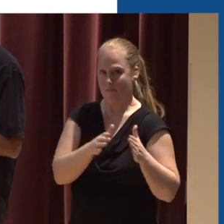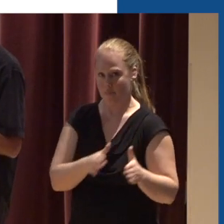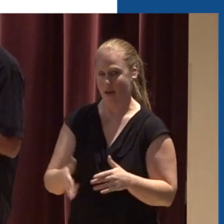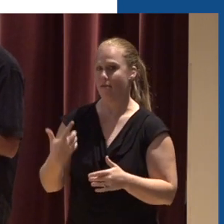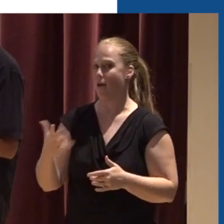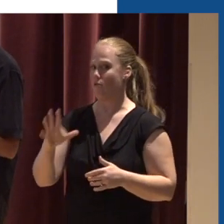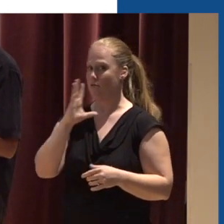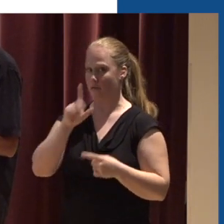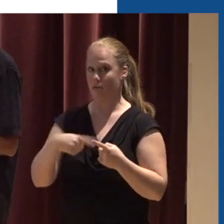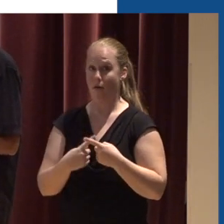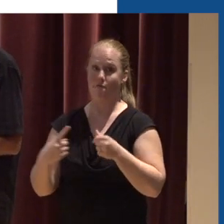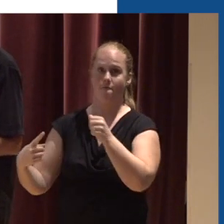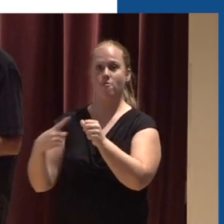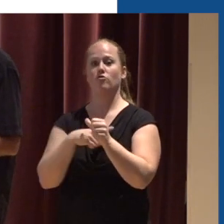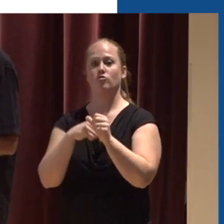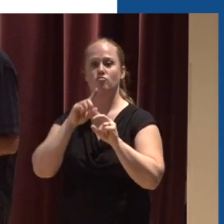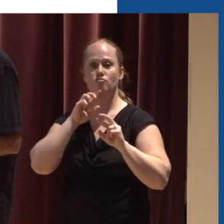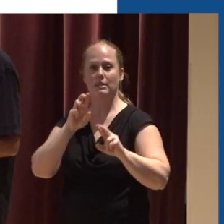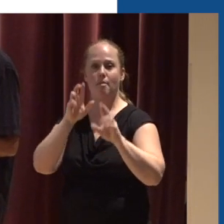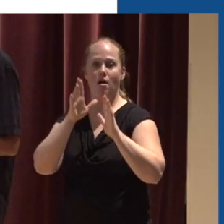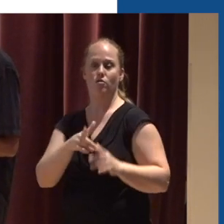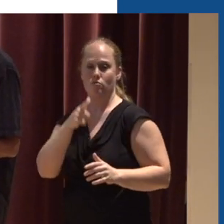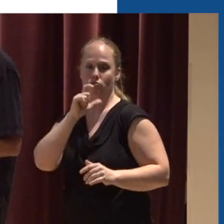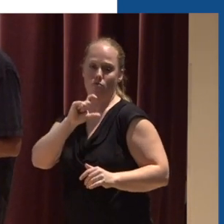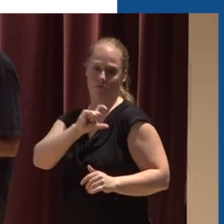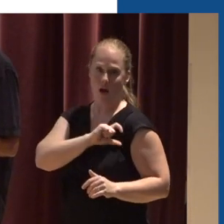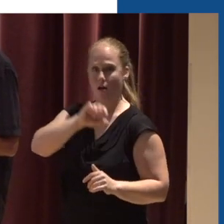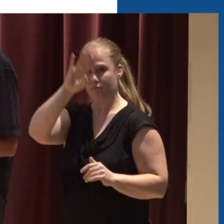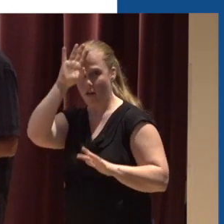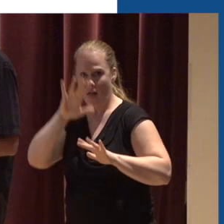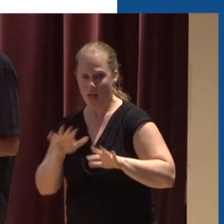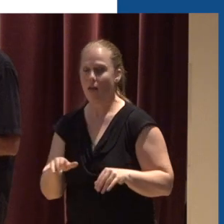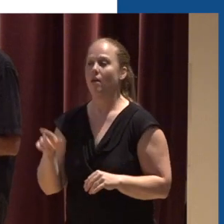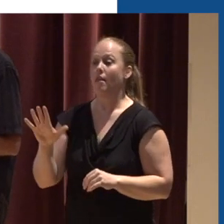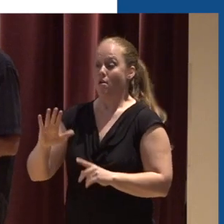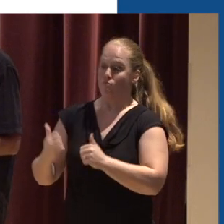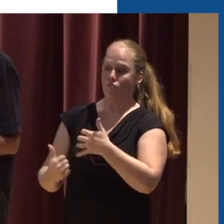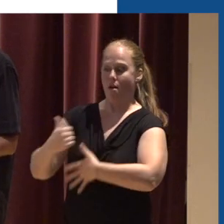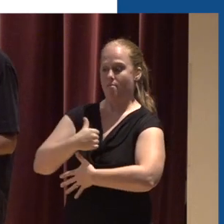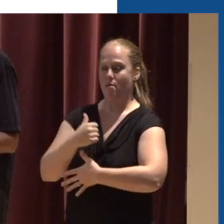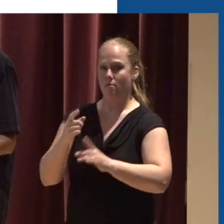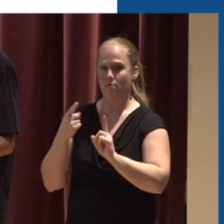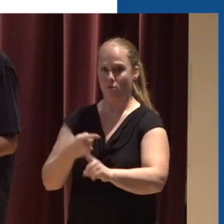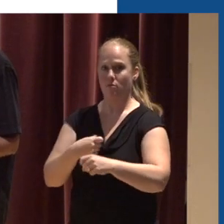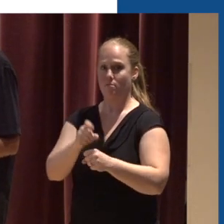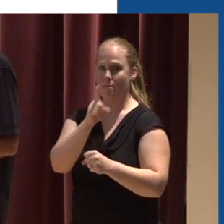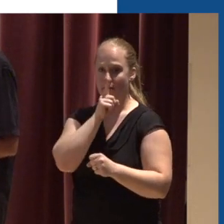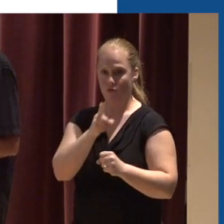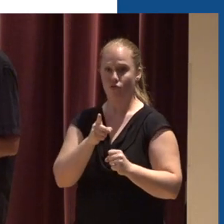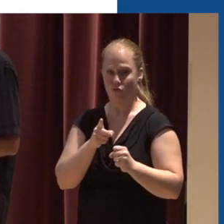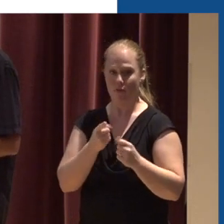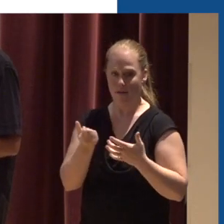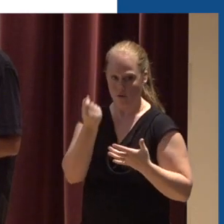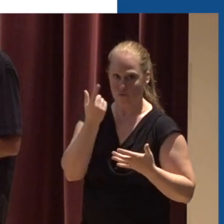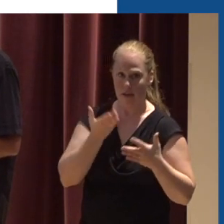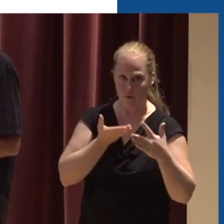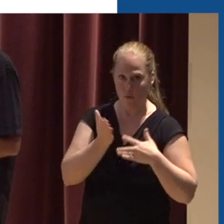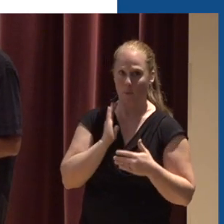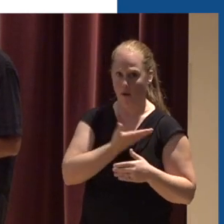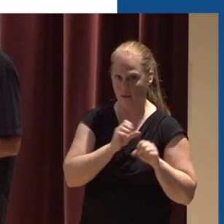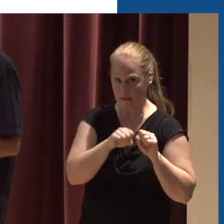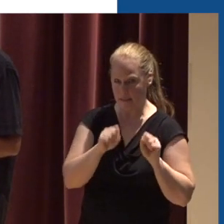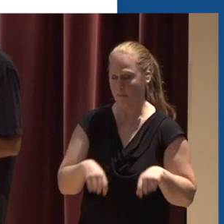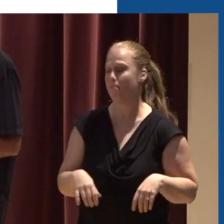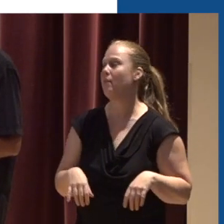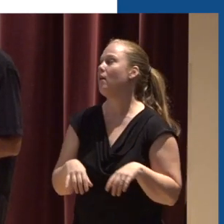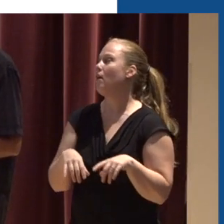talked about the first responders before You know, their primary goal is to make conveyance through our system In addition to